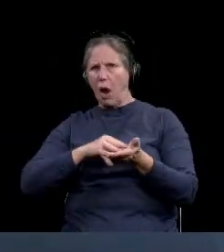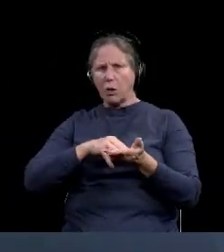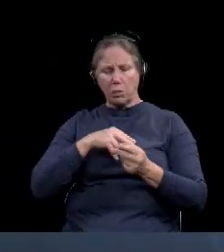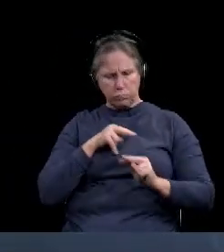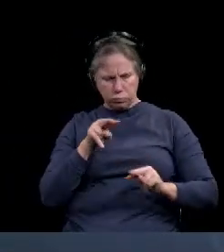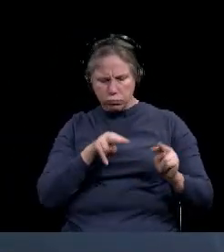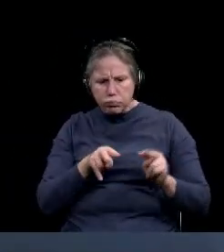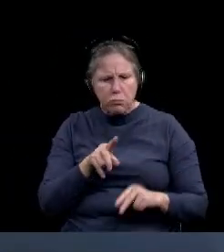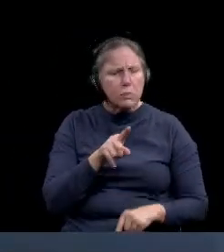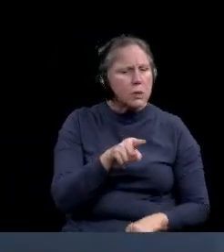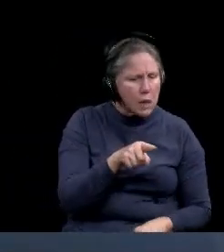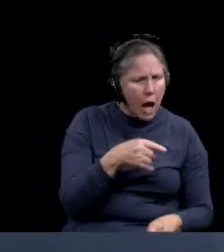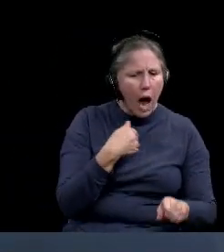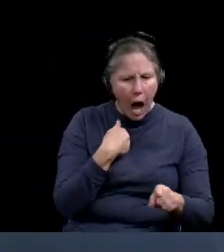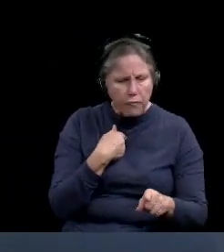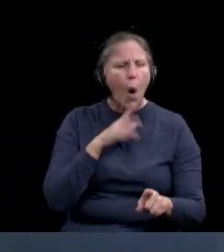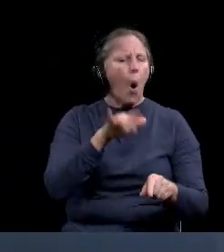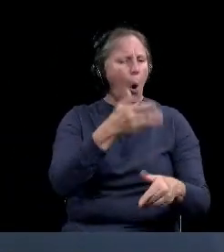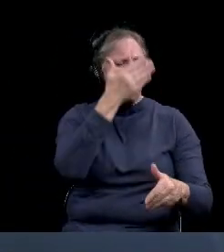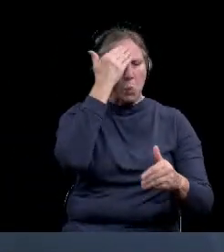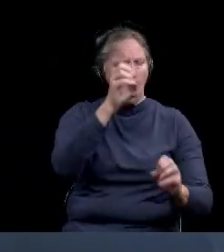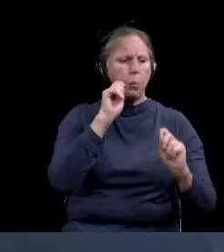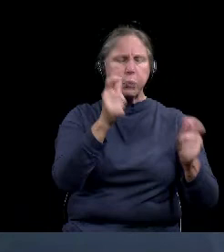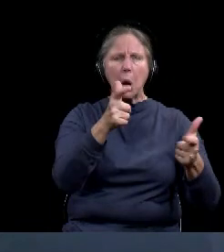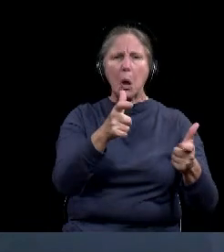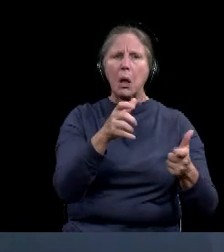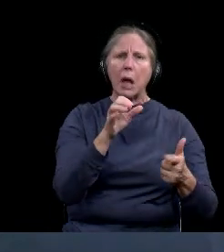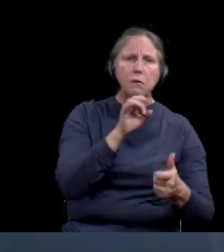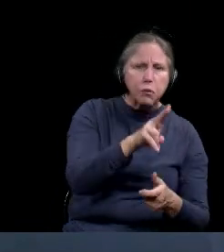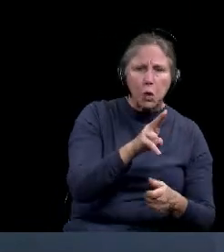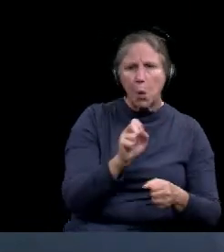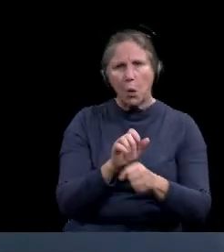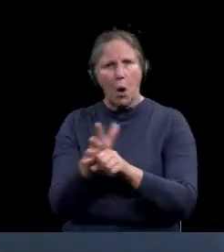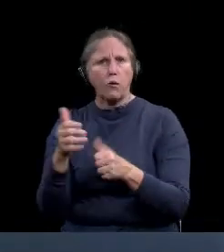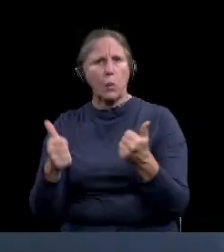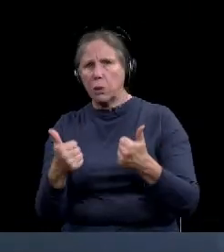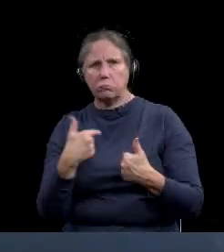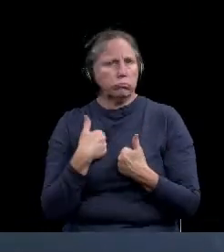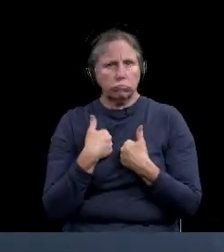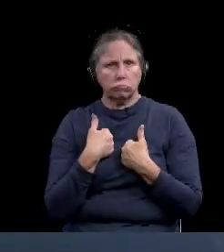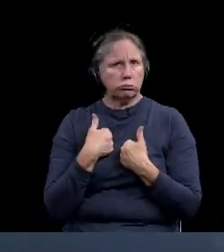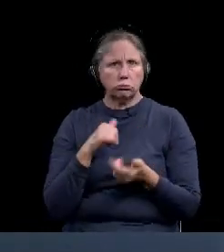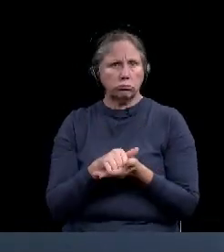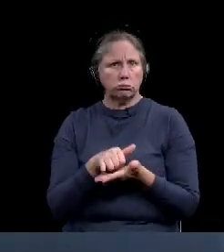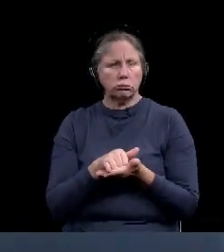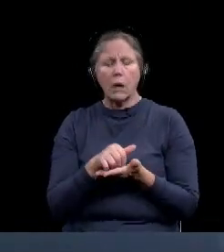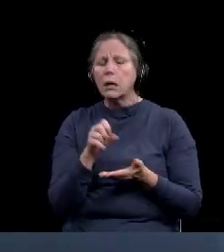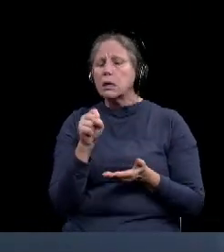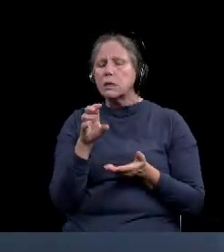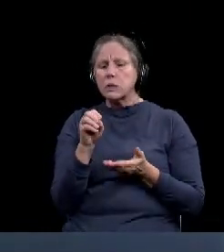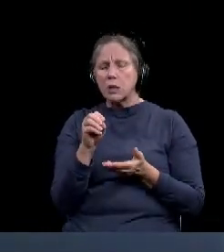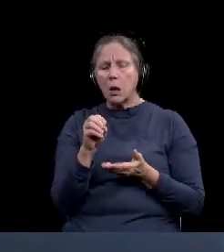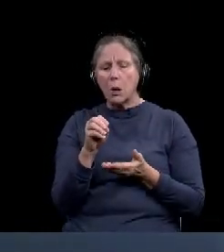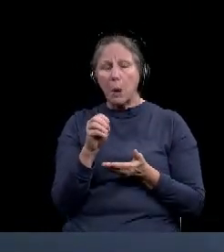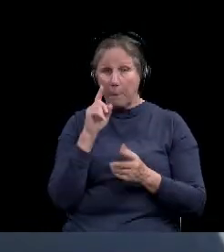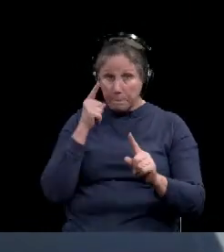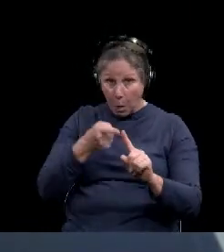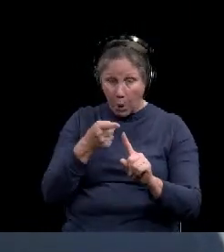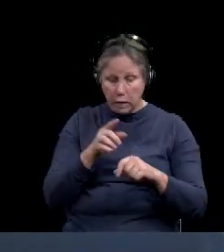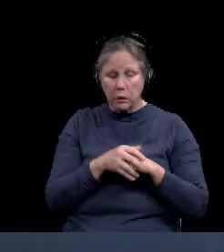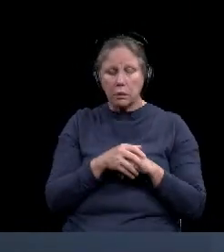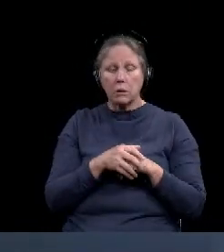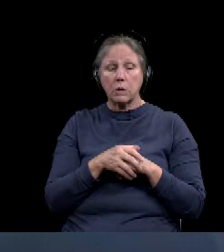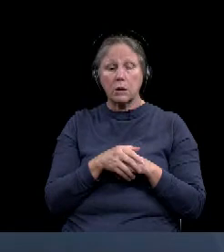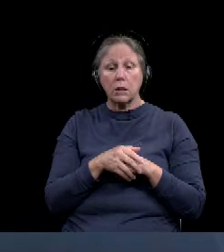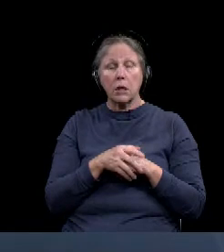the symptoms that a patient has and know immediately whether they have flu or coronavirus. And so take home point here is that